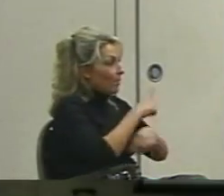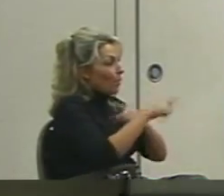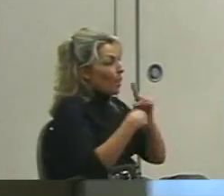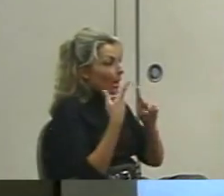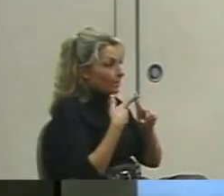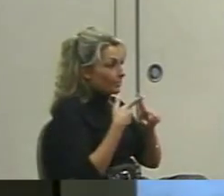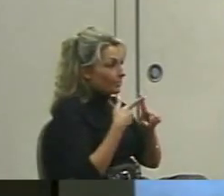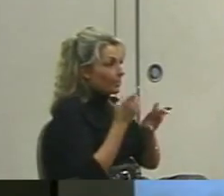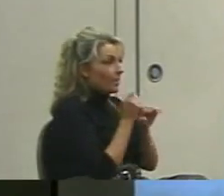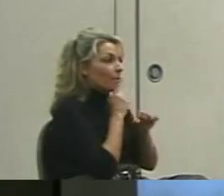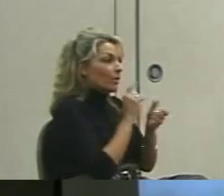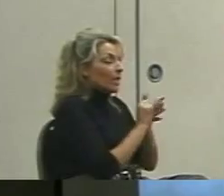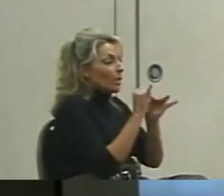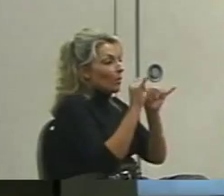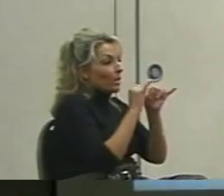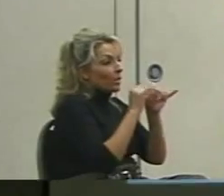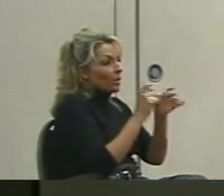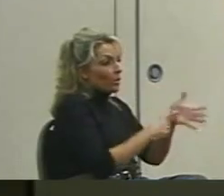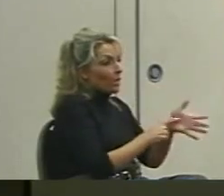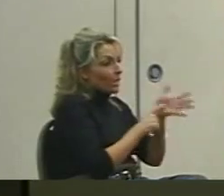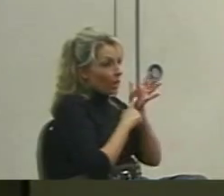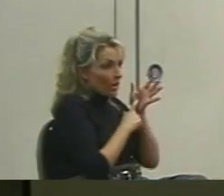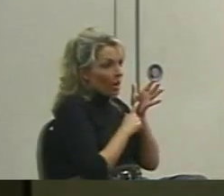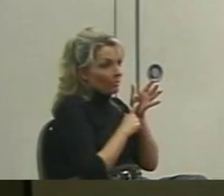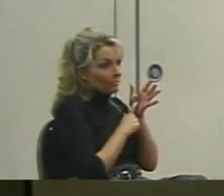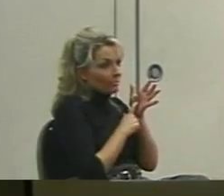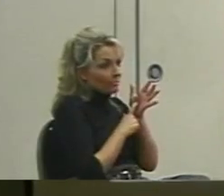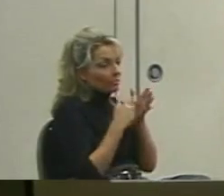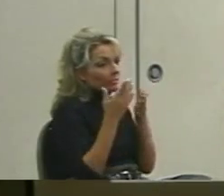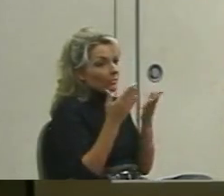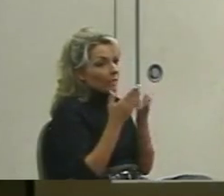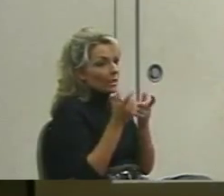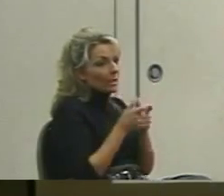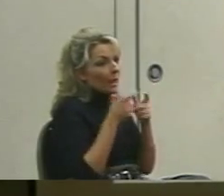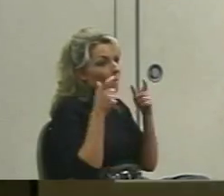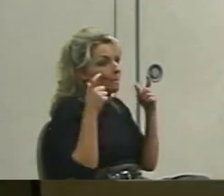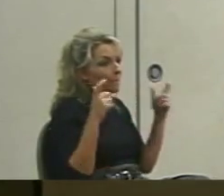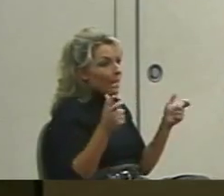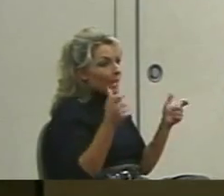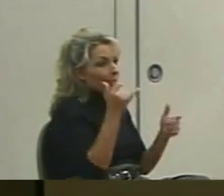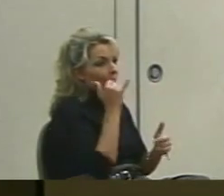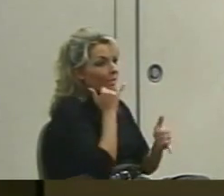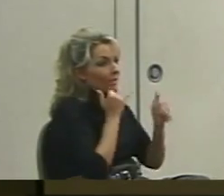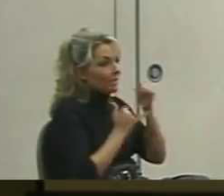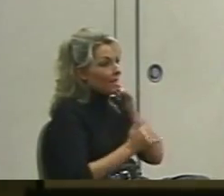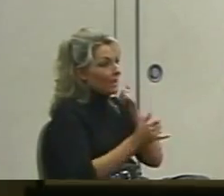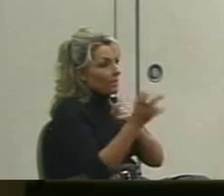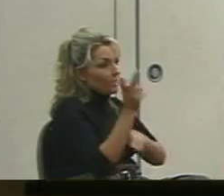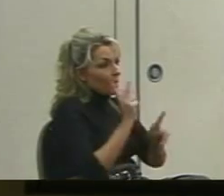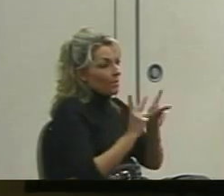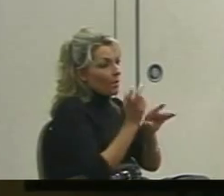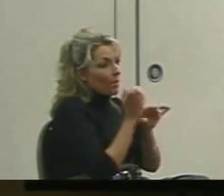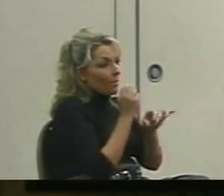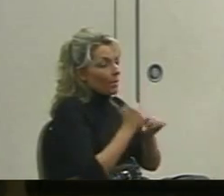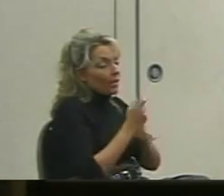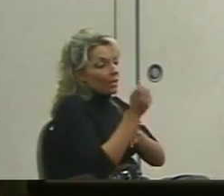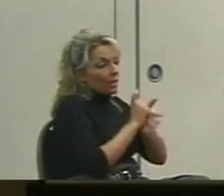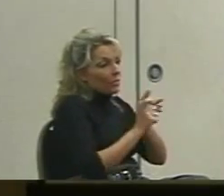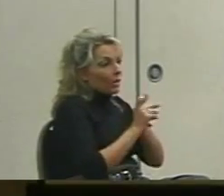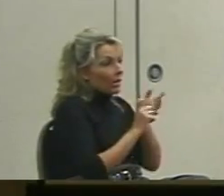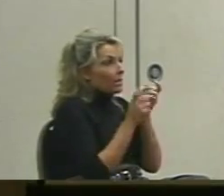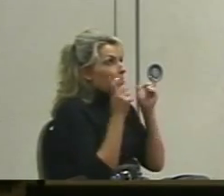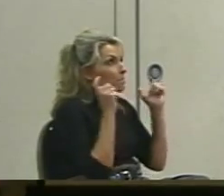Be sure that you can measure your criteria. Here's a big, big mistake people make. They write a big,